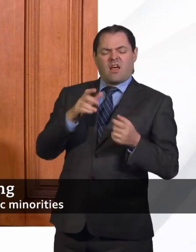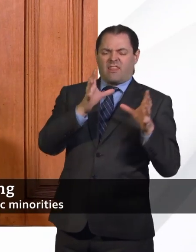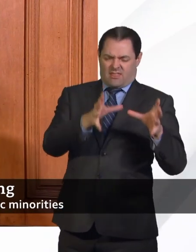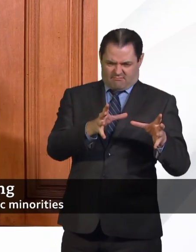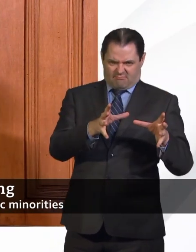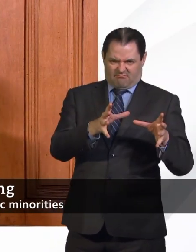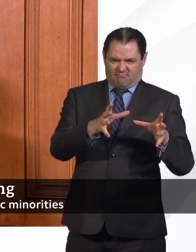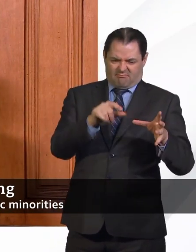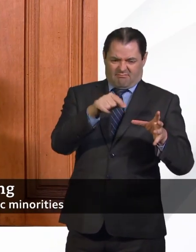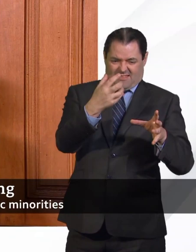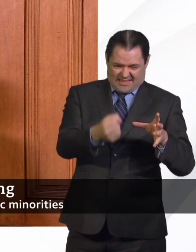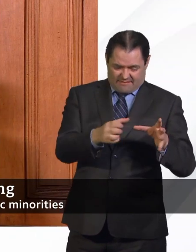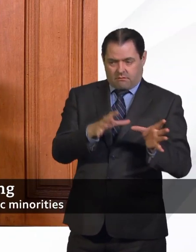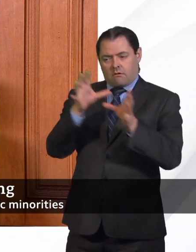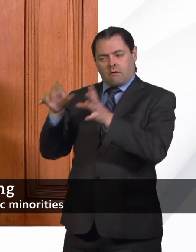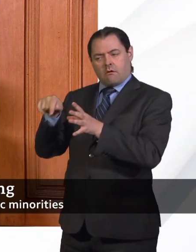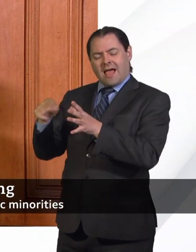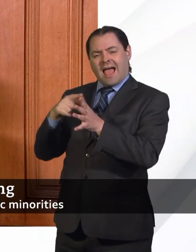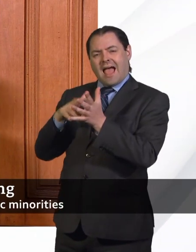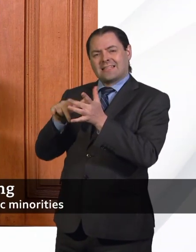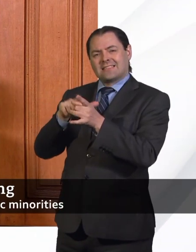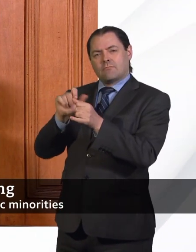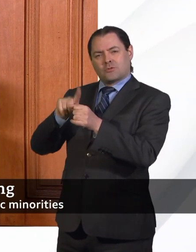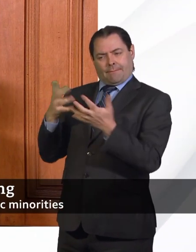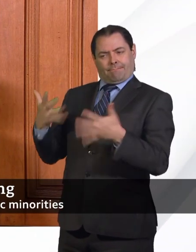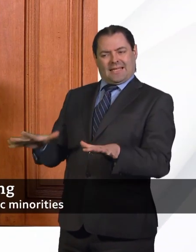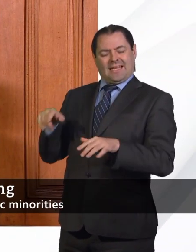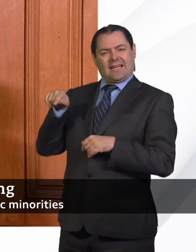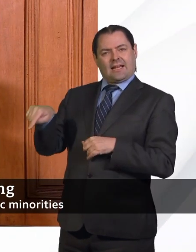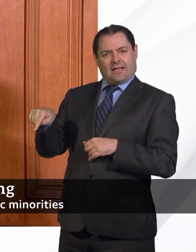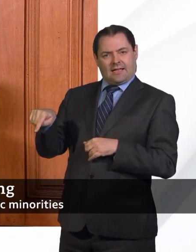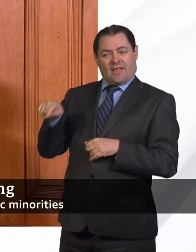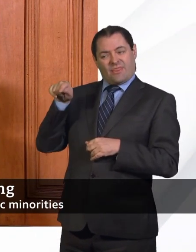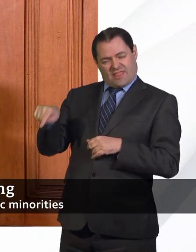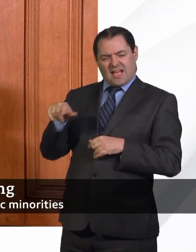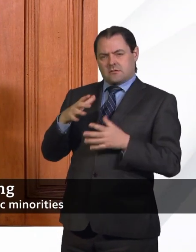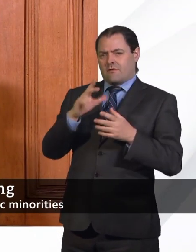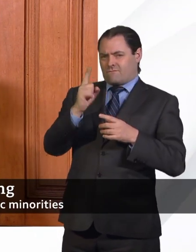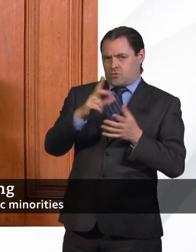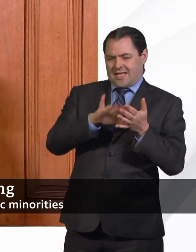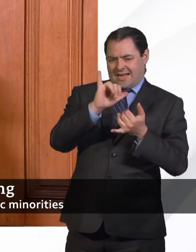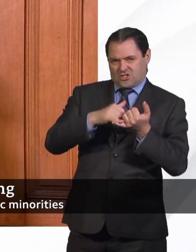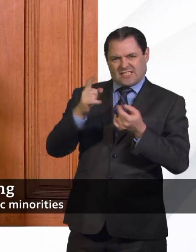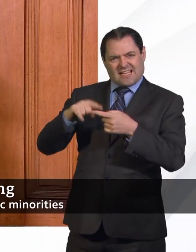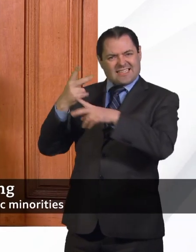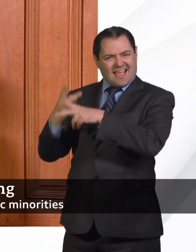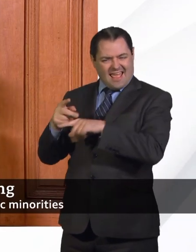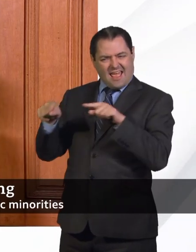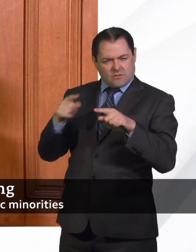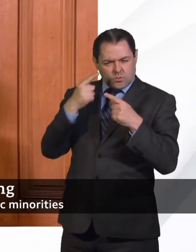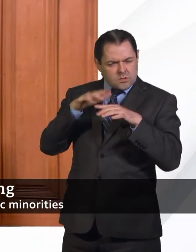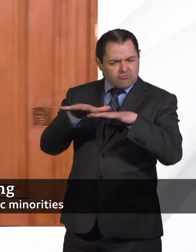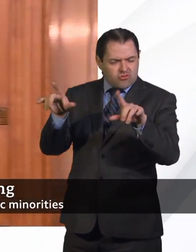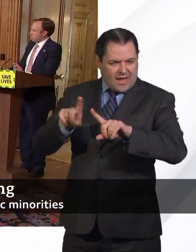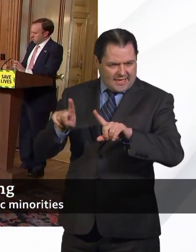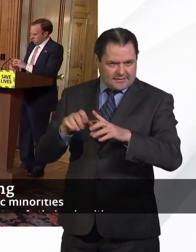which are being rolled out first in health and care staff to understand how the infection has spread. Can just come back on your answer, Secretary of Yeah,